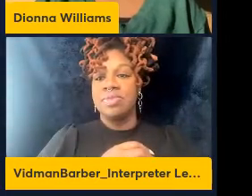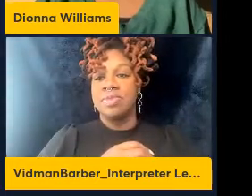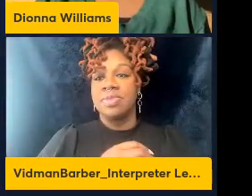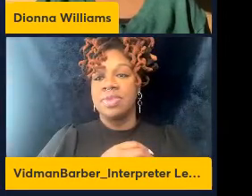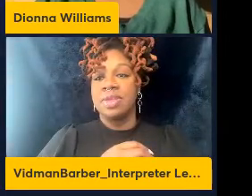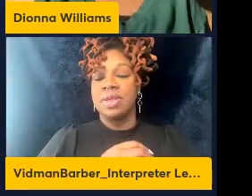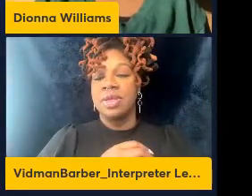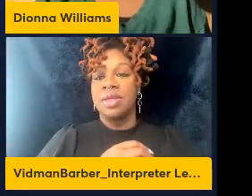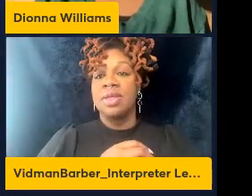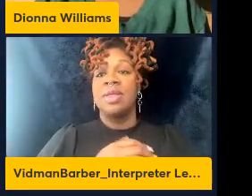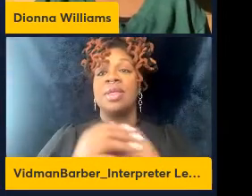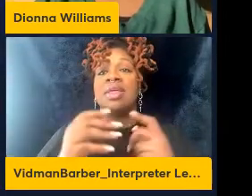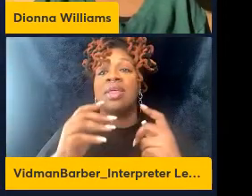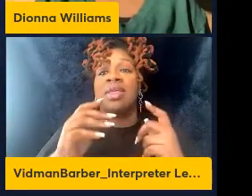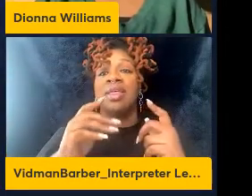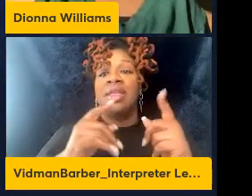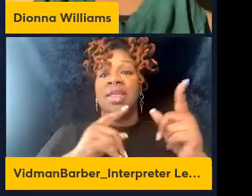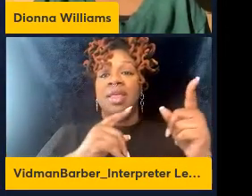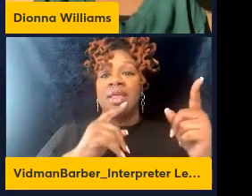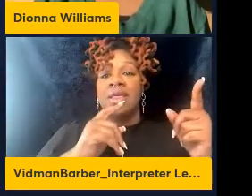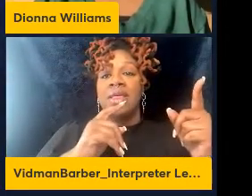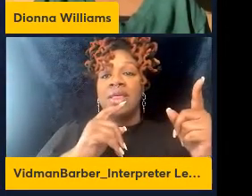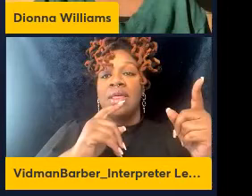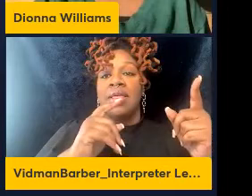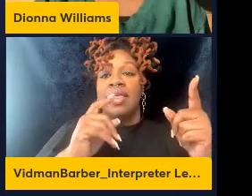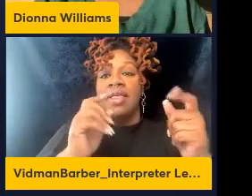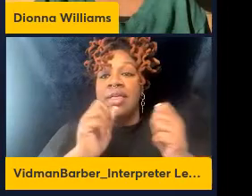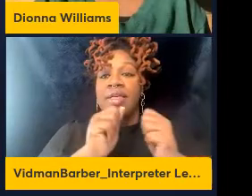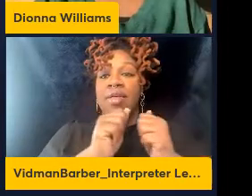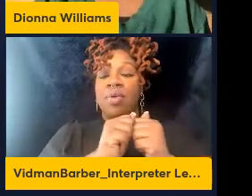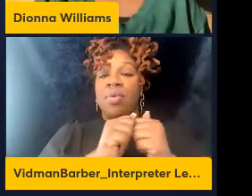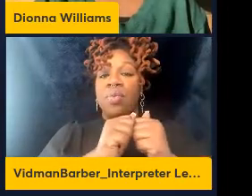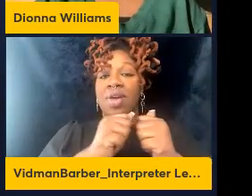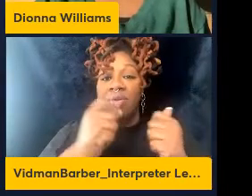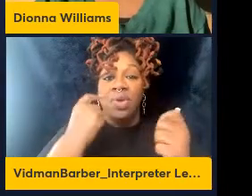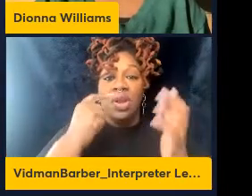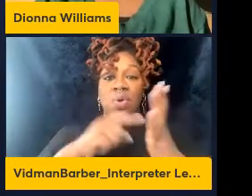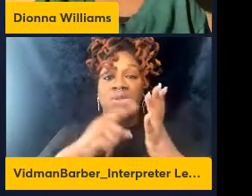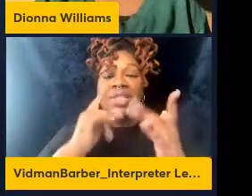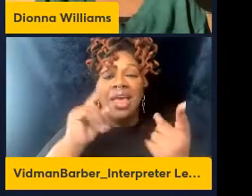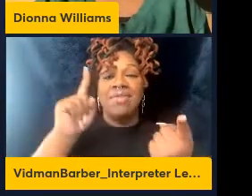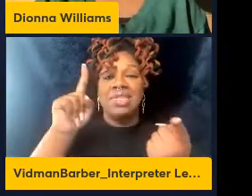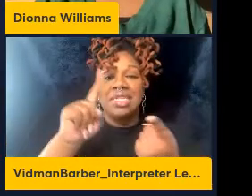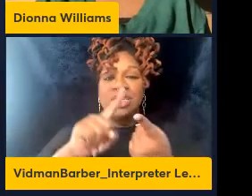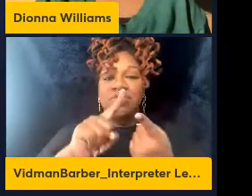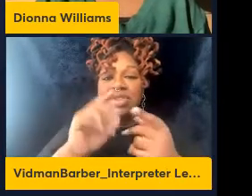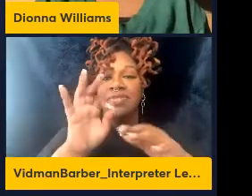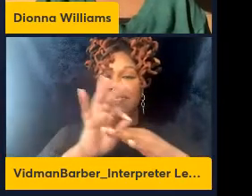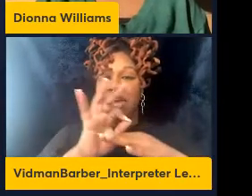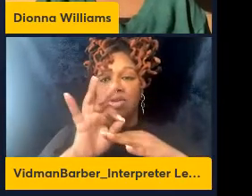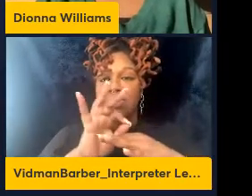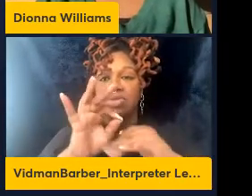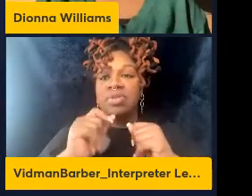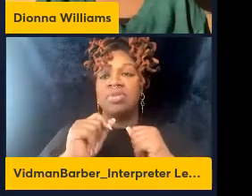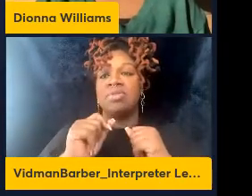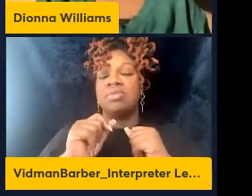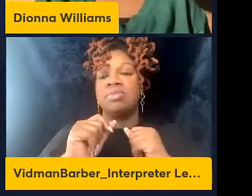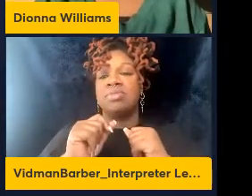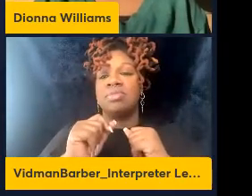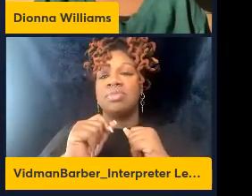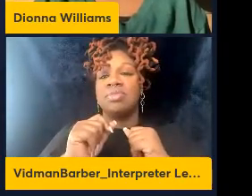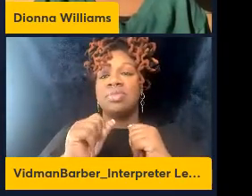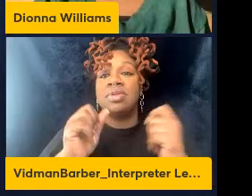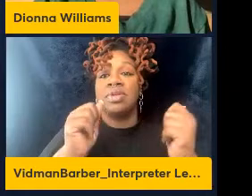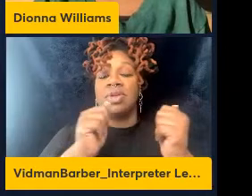decreased cognition in the areas of learning, memory, attention, executive function, processing speed, fluency, and motor